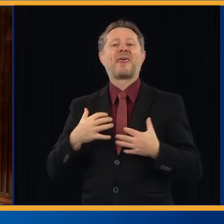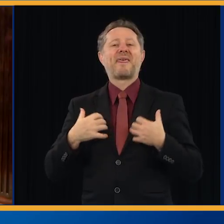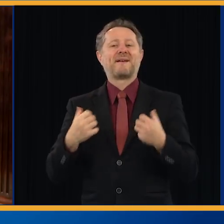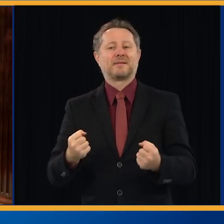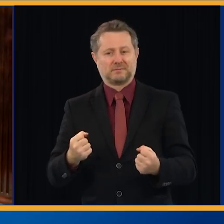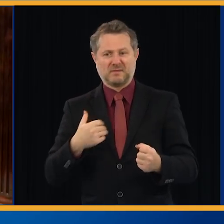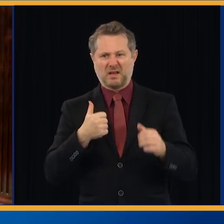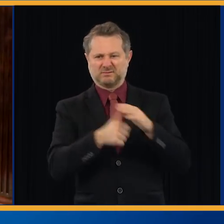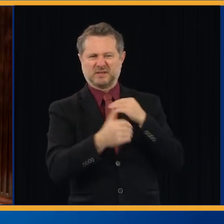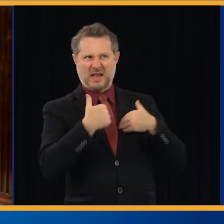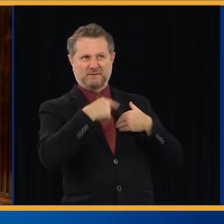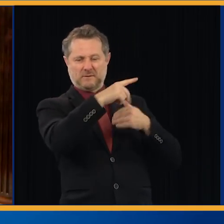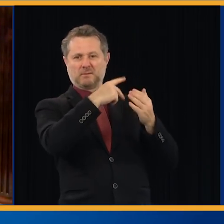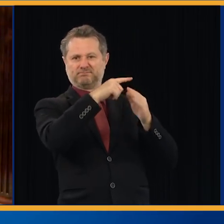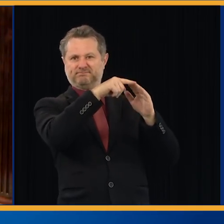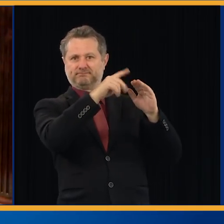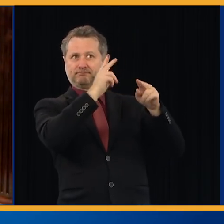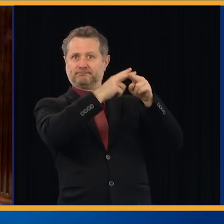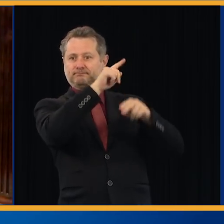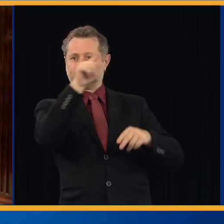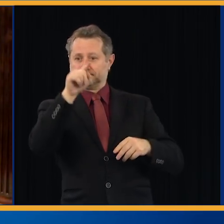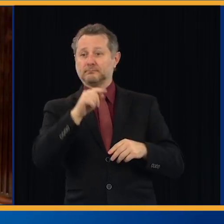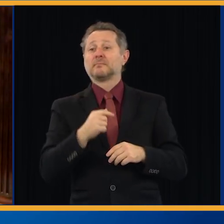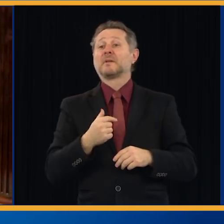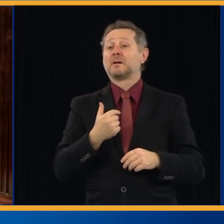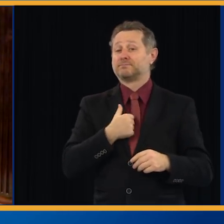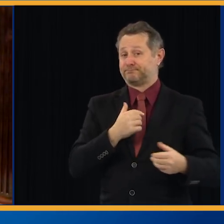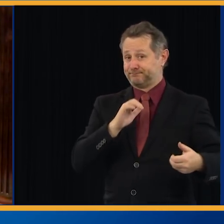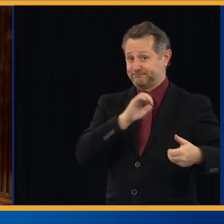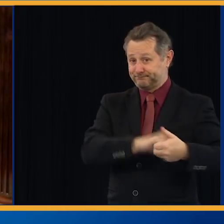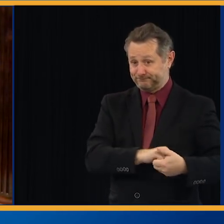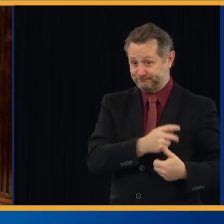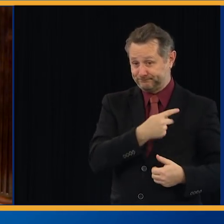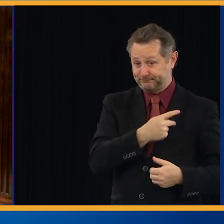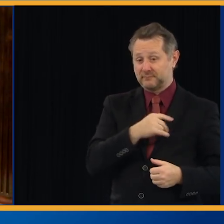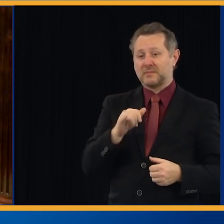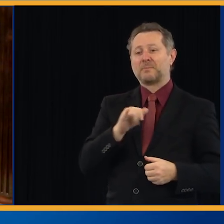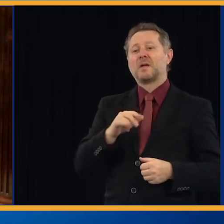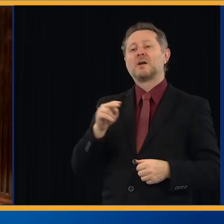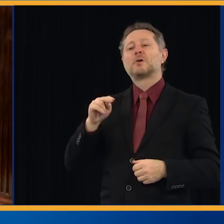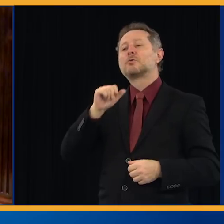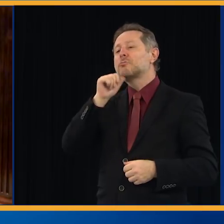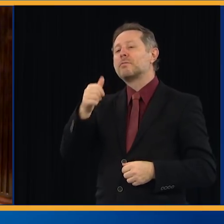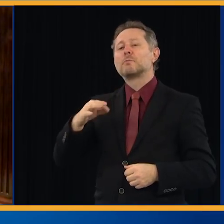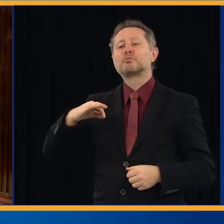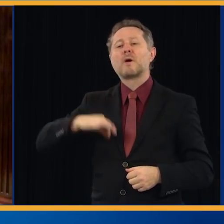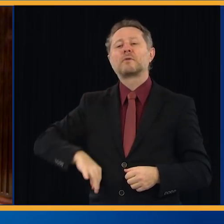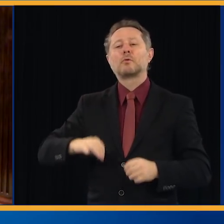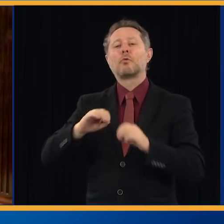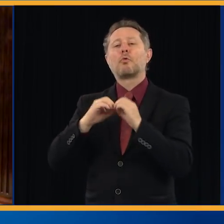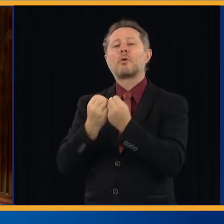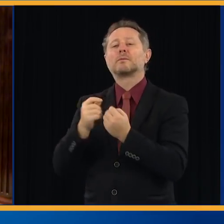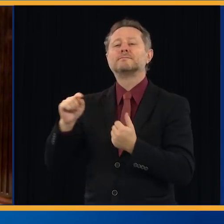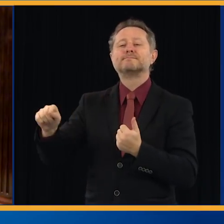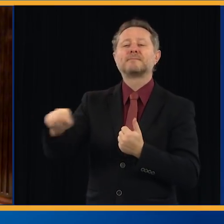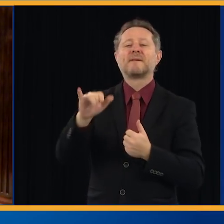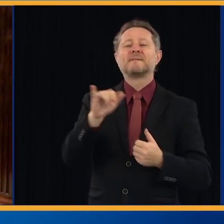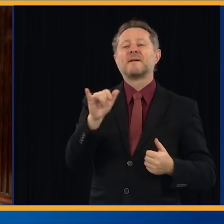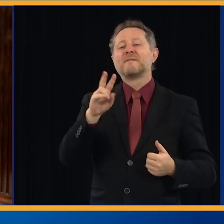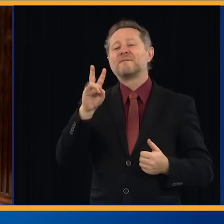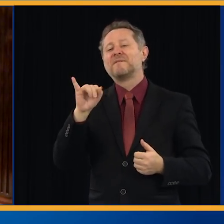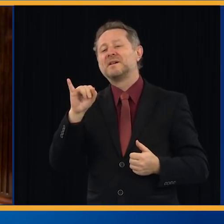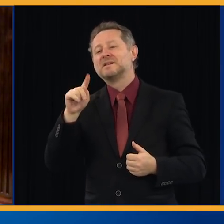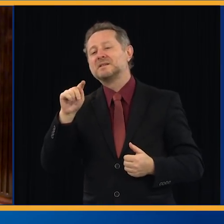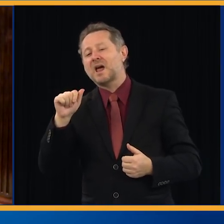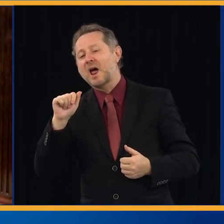other issues. And we've also teamed up with the nonprofit organization's vital strategies and resolve to